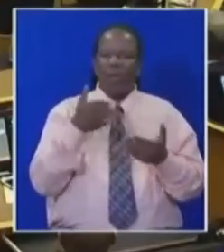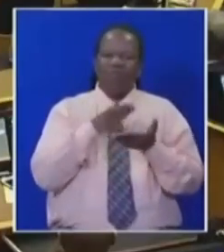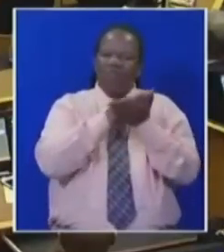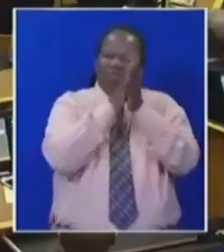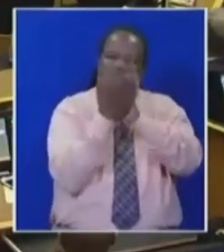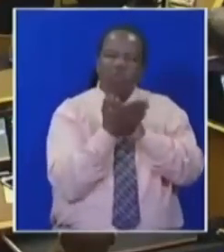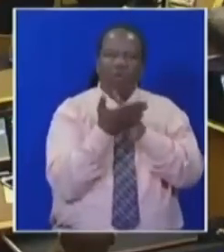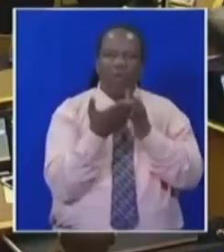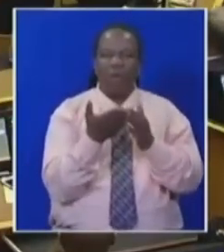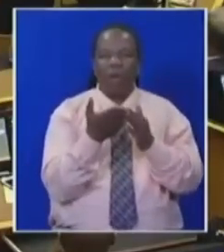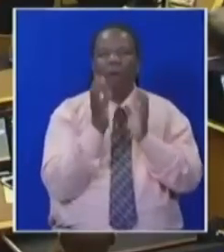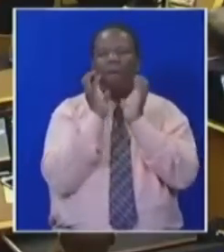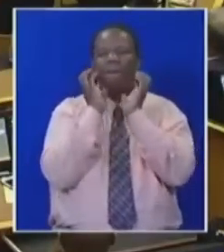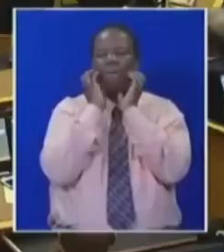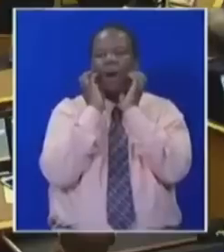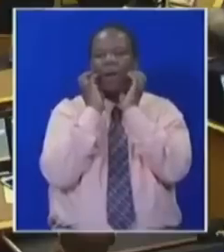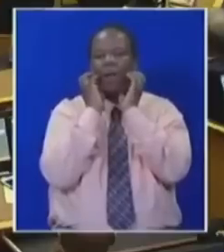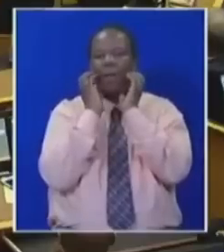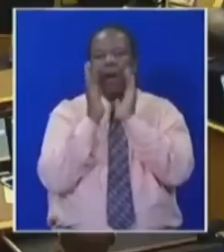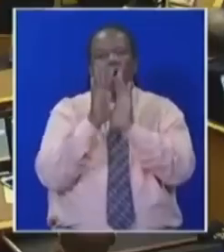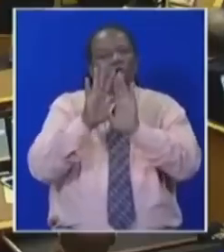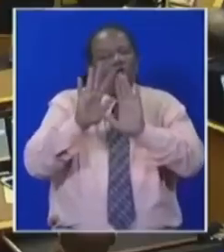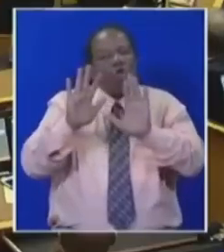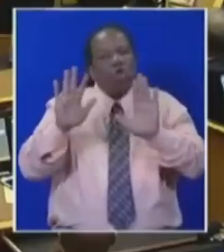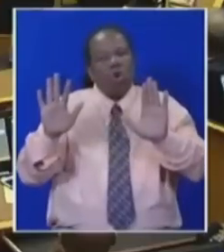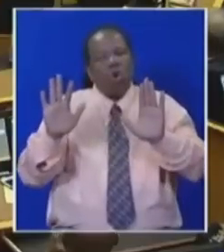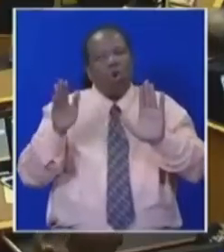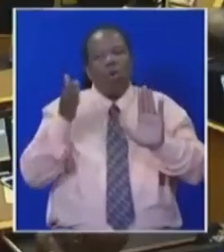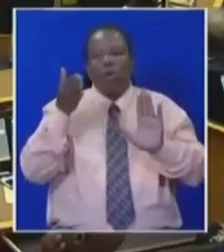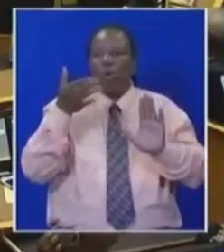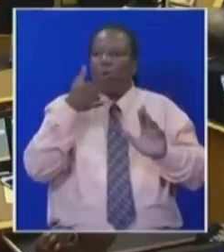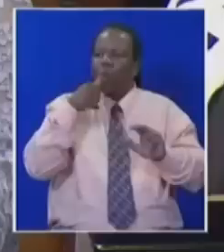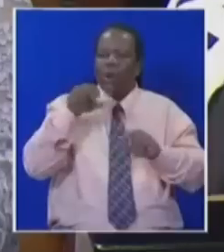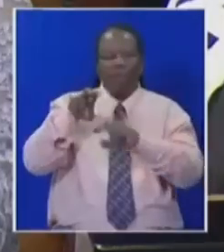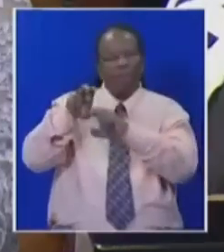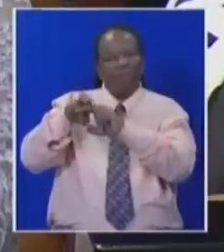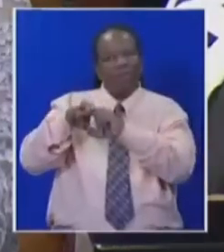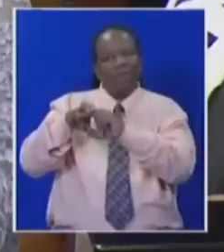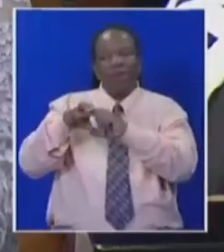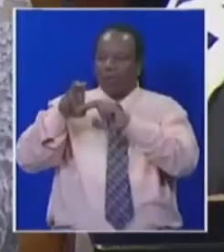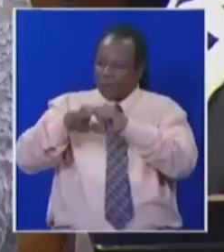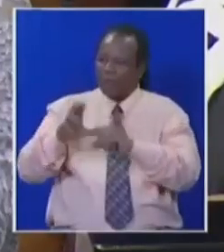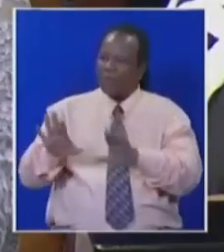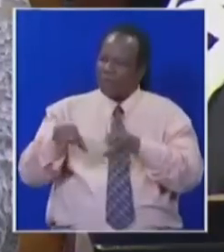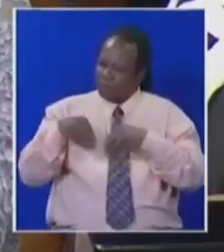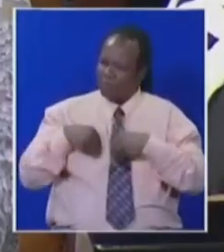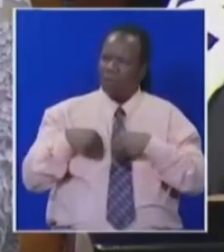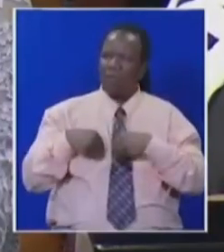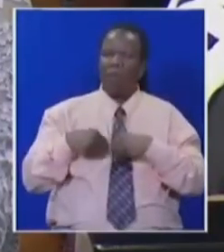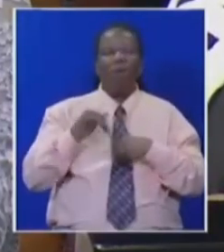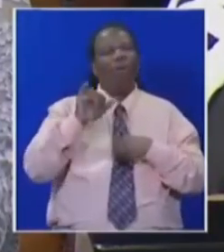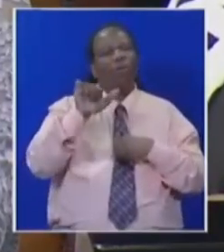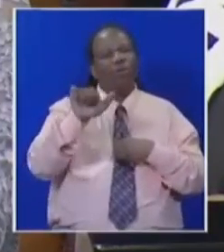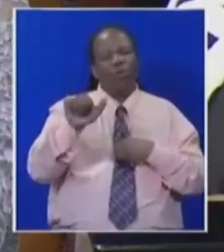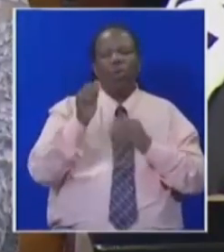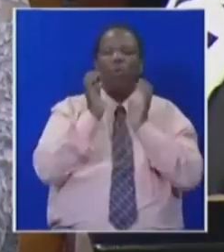honorable malema i'm not allowing you anymore when you say to us who must sit down we sit down no honorable malema you have raised